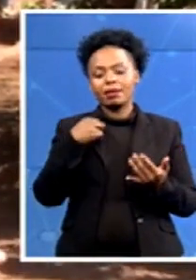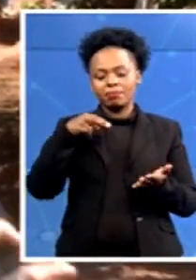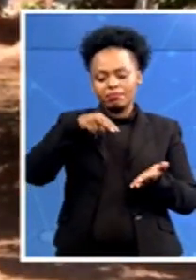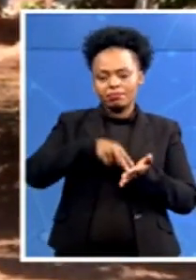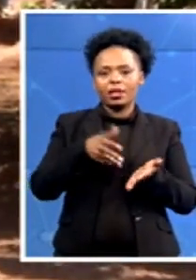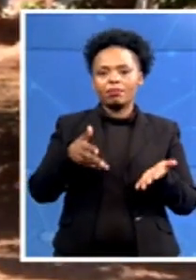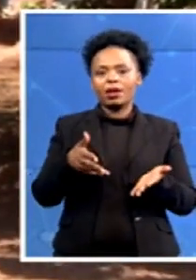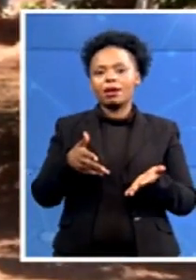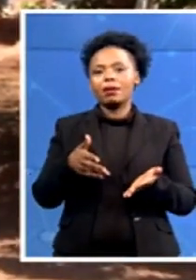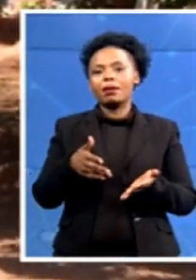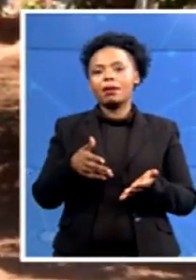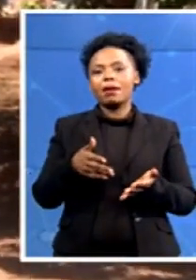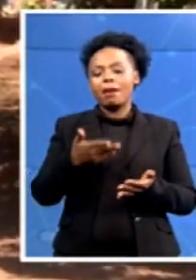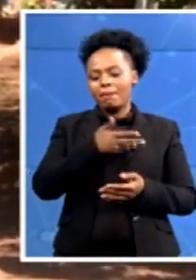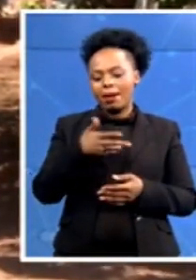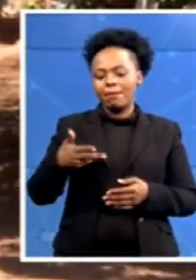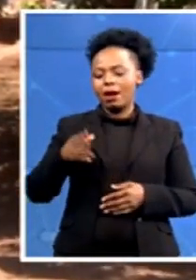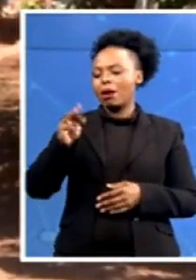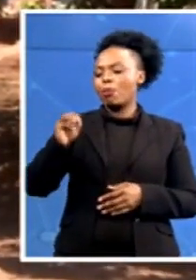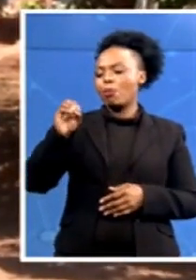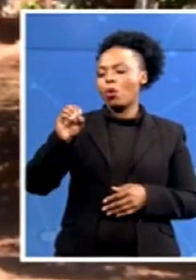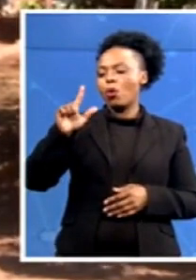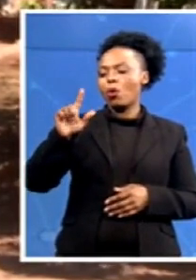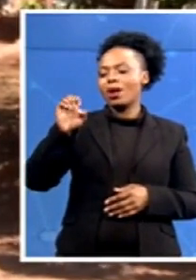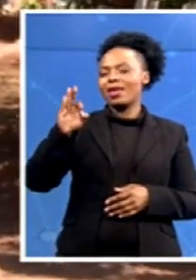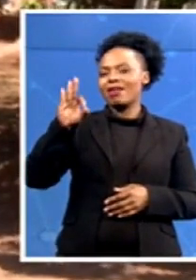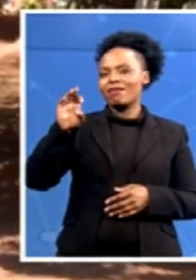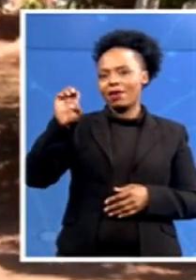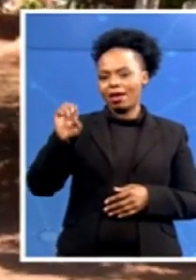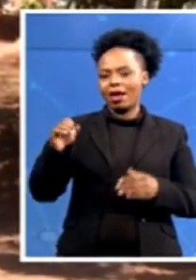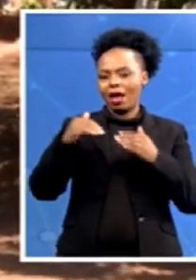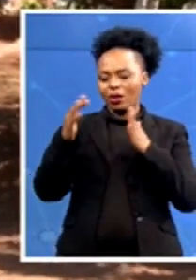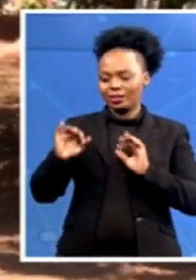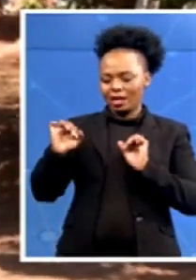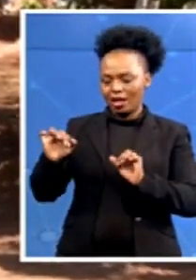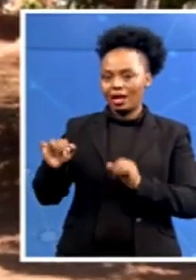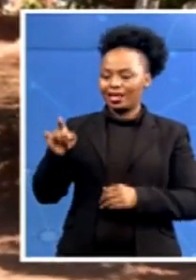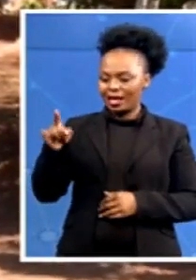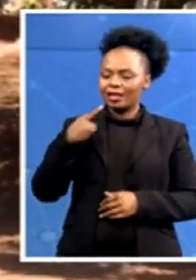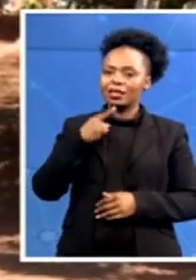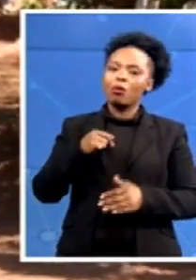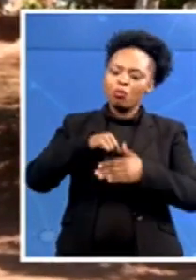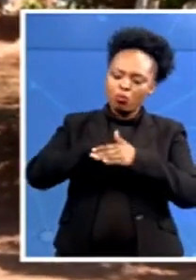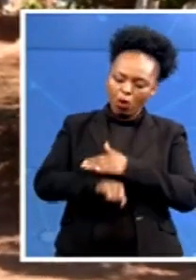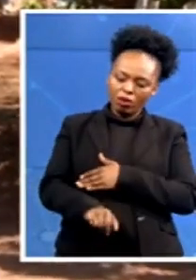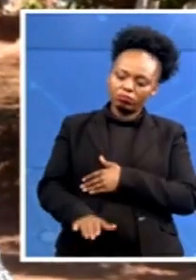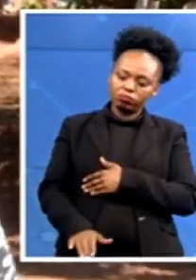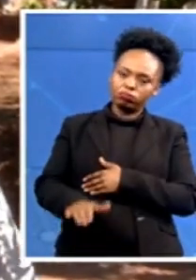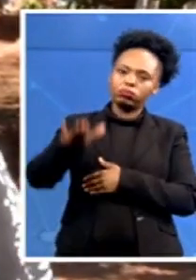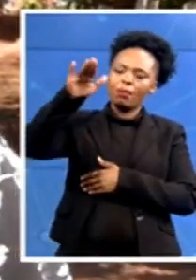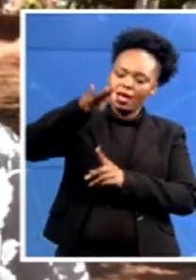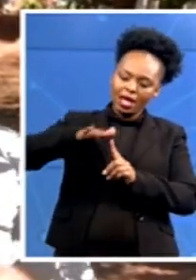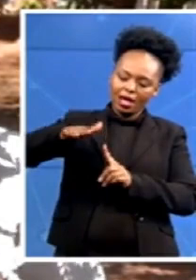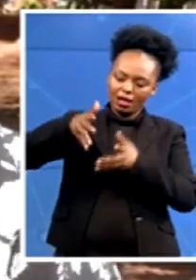behind me, which is one of the residents. She said she was born and bred in this area, and she knows the issues that are affecting